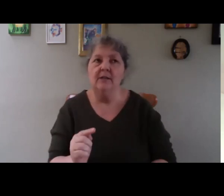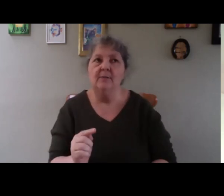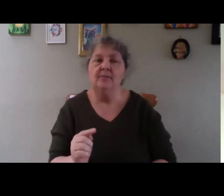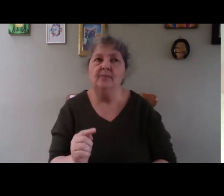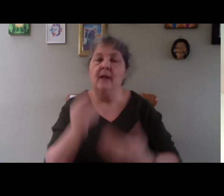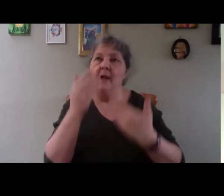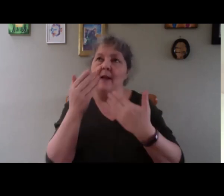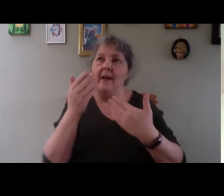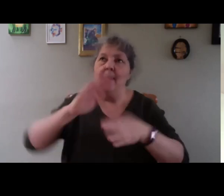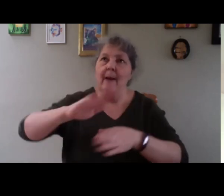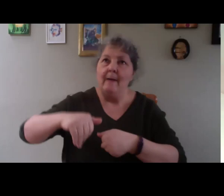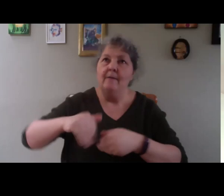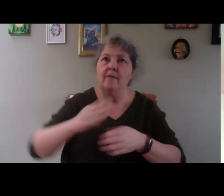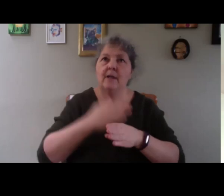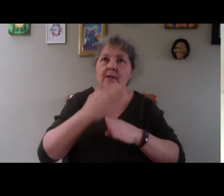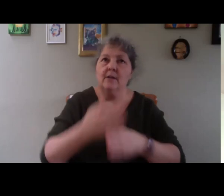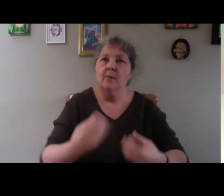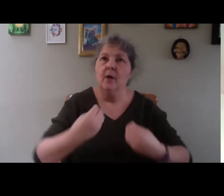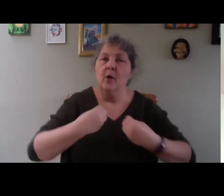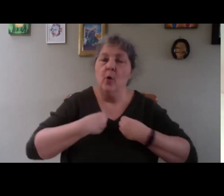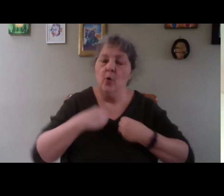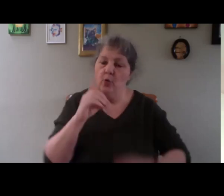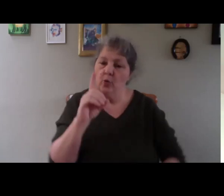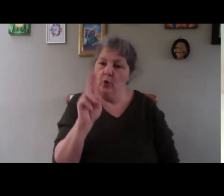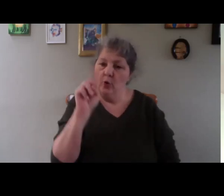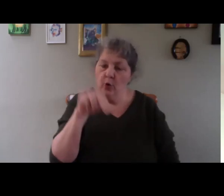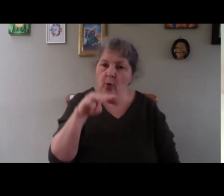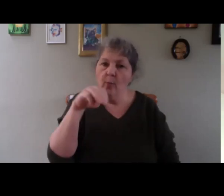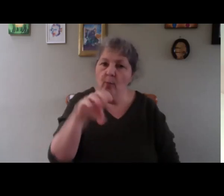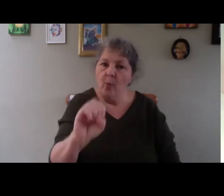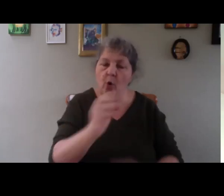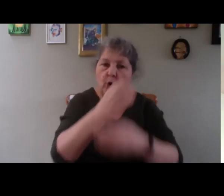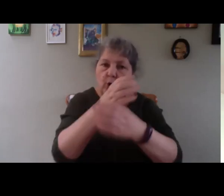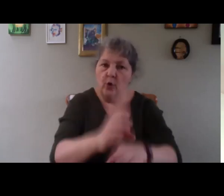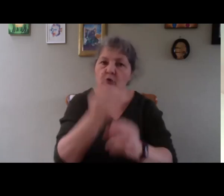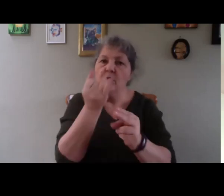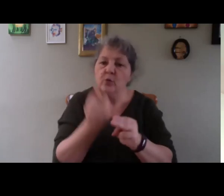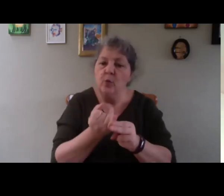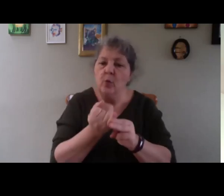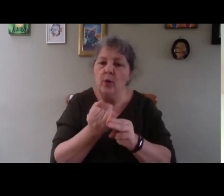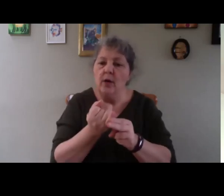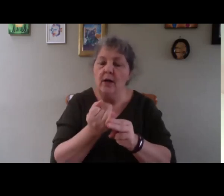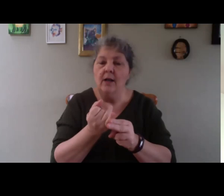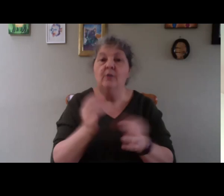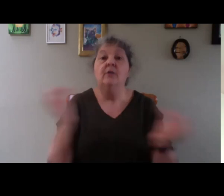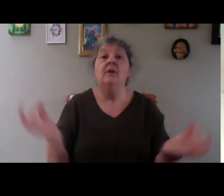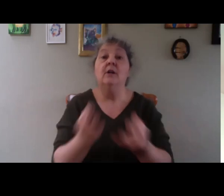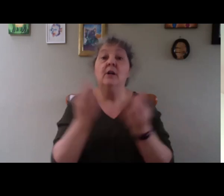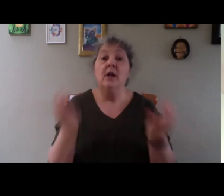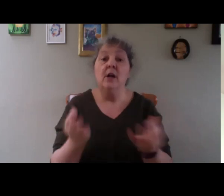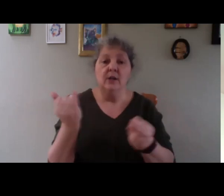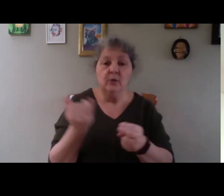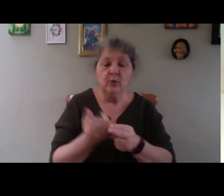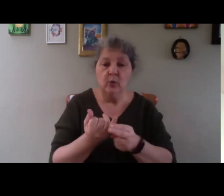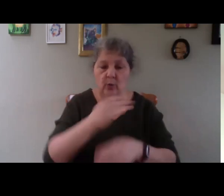and I started my own Dunmore Country School. Which is a gardening school, where